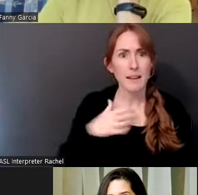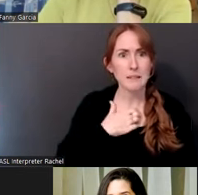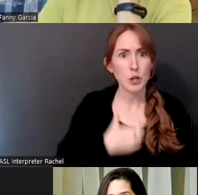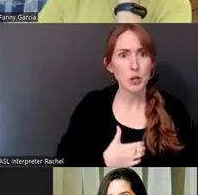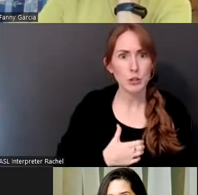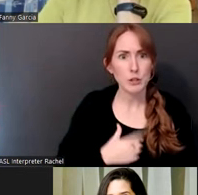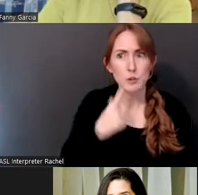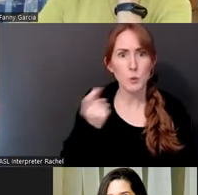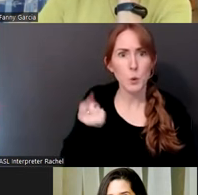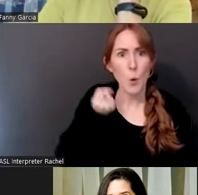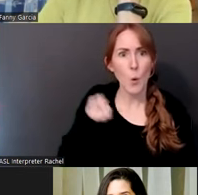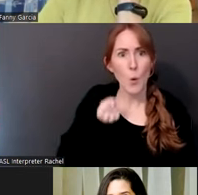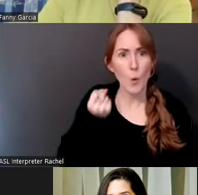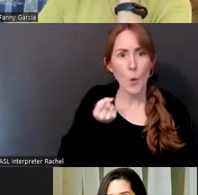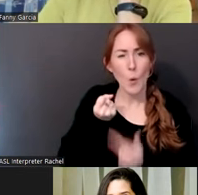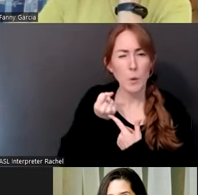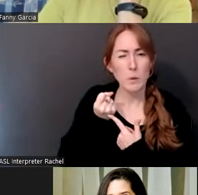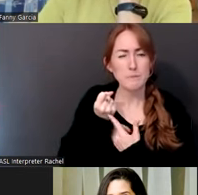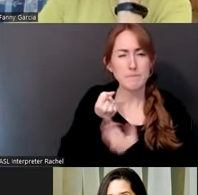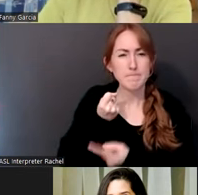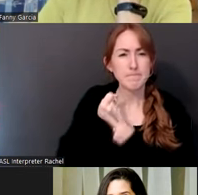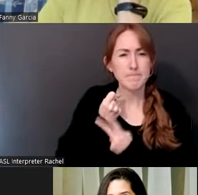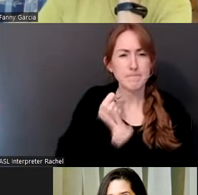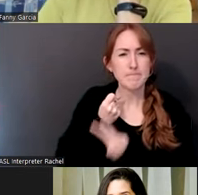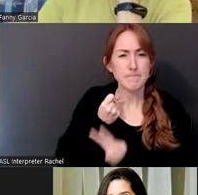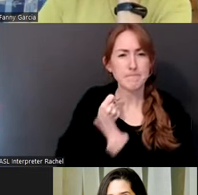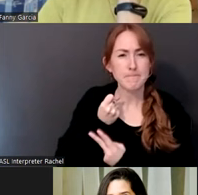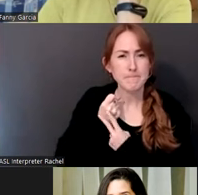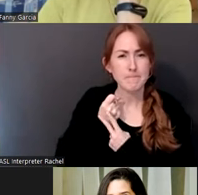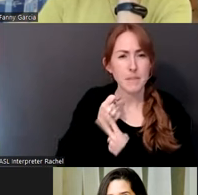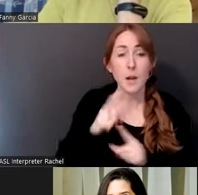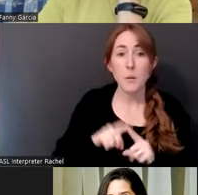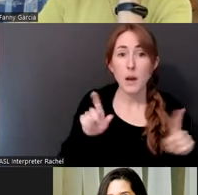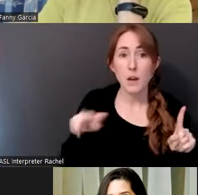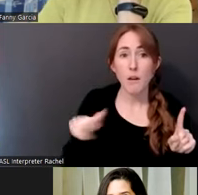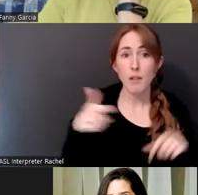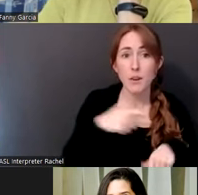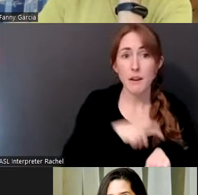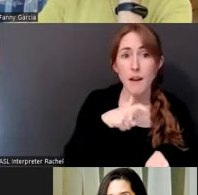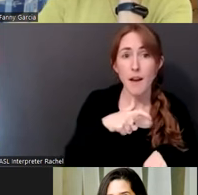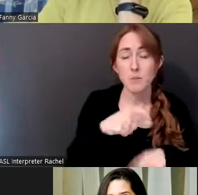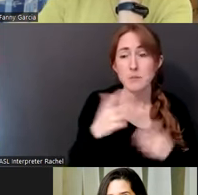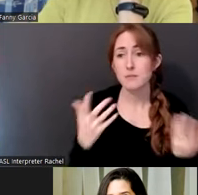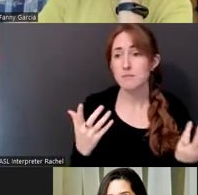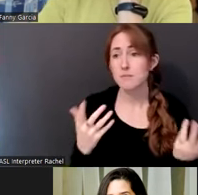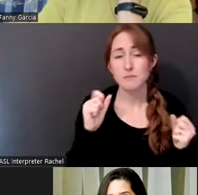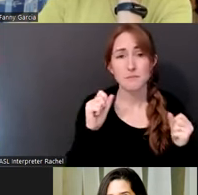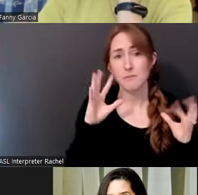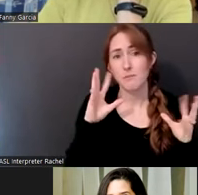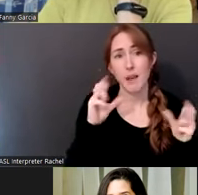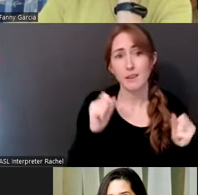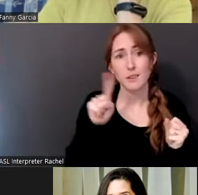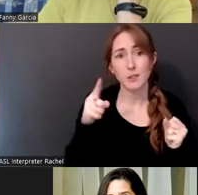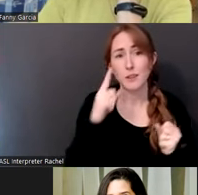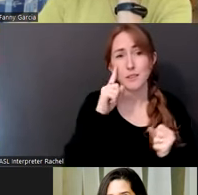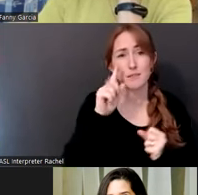preserve, right. And to, to keep, but then there's other times that there's something so beautiful about just being immersed in where you're at, right. And